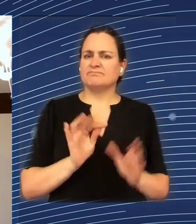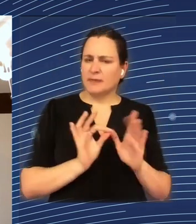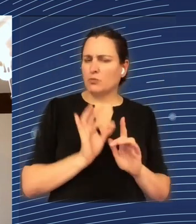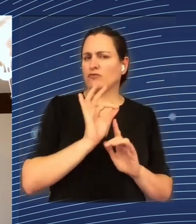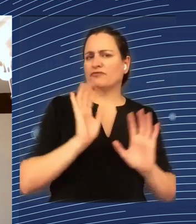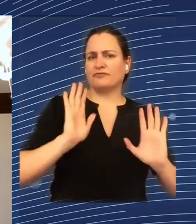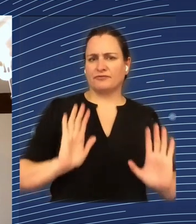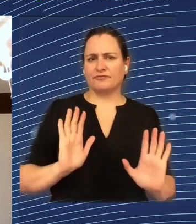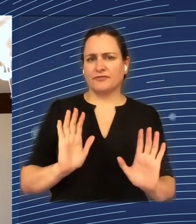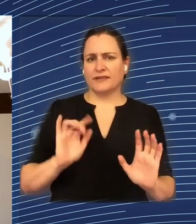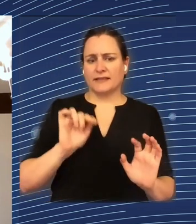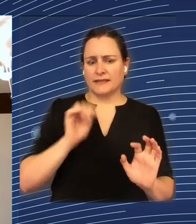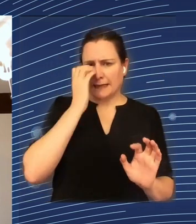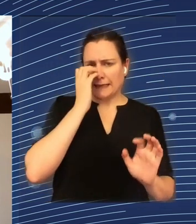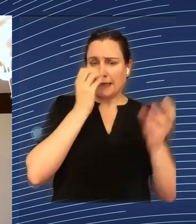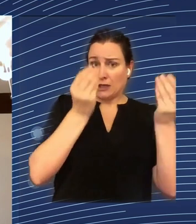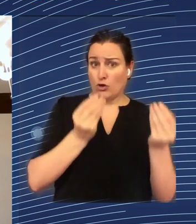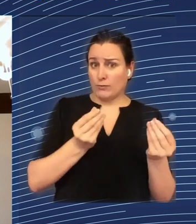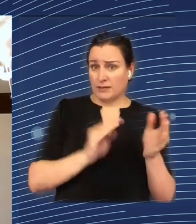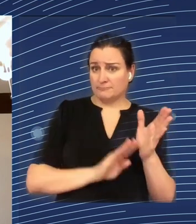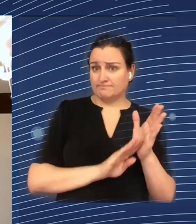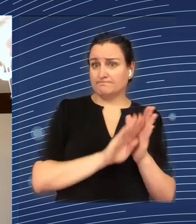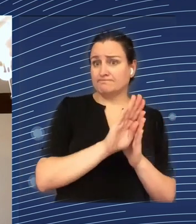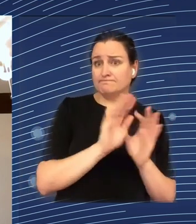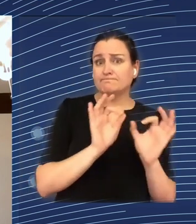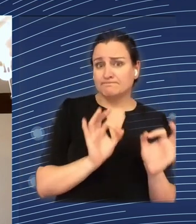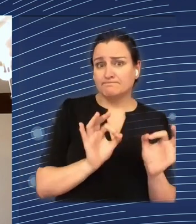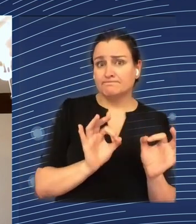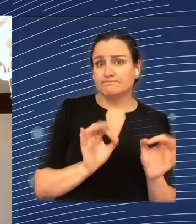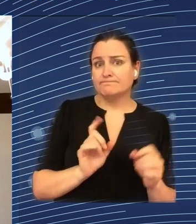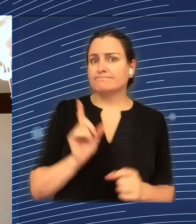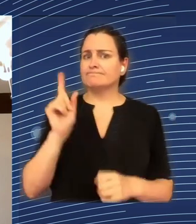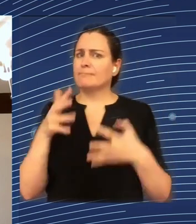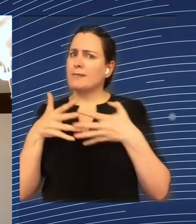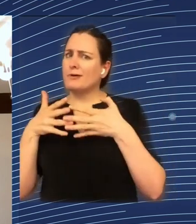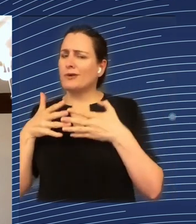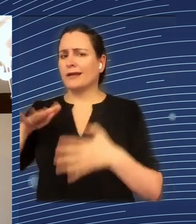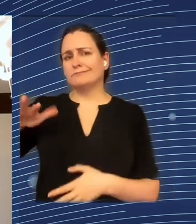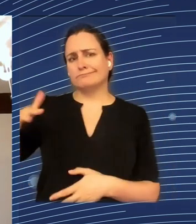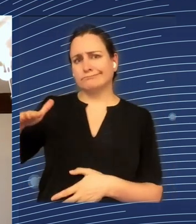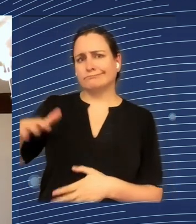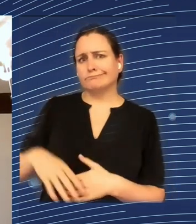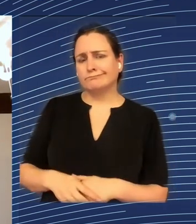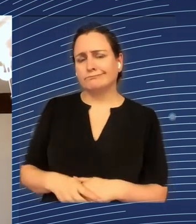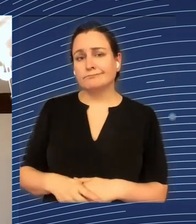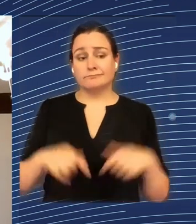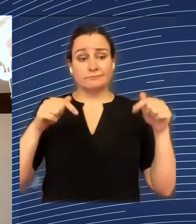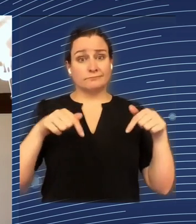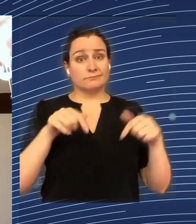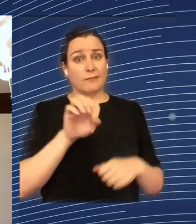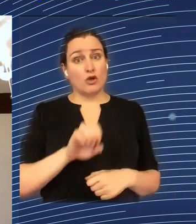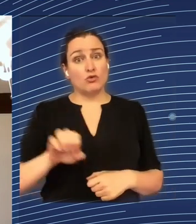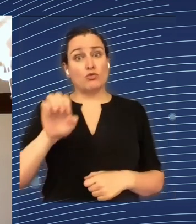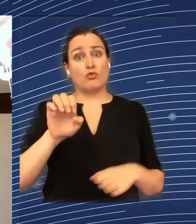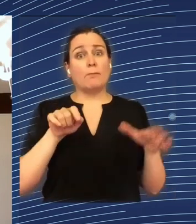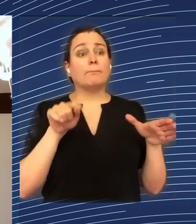have meant that we have done a lot better. Those who have fared the worst in Europe have not done as badly